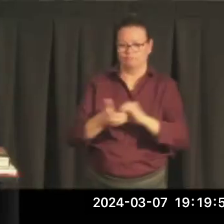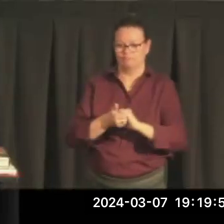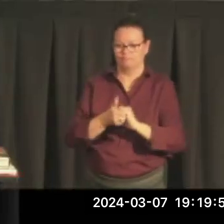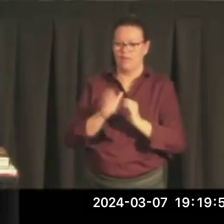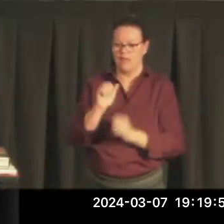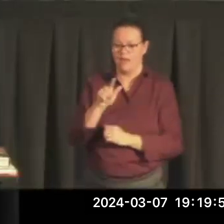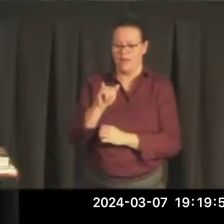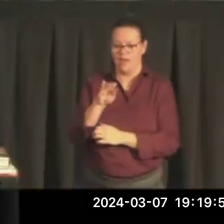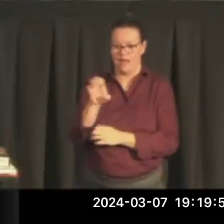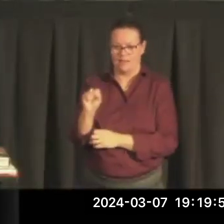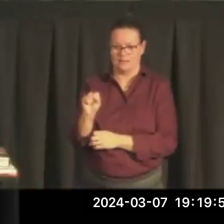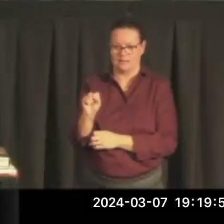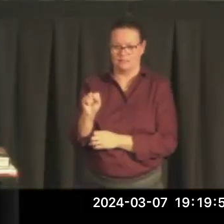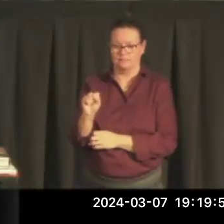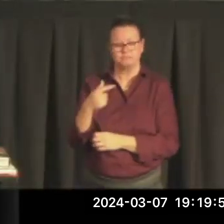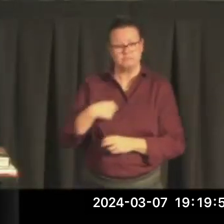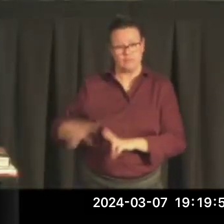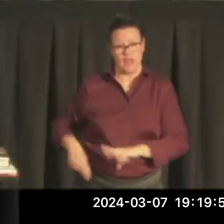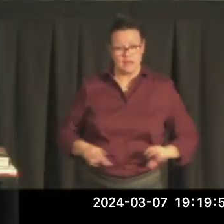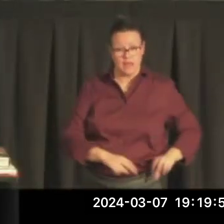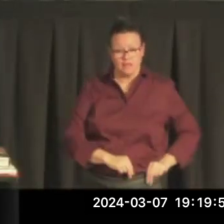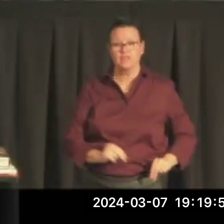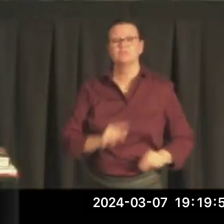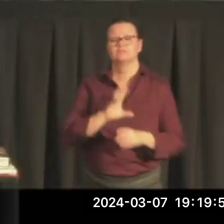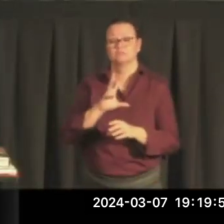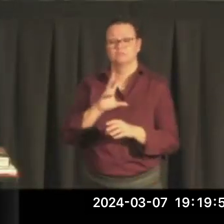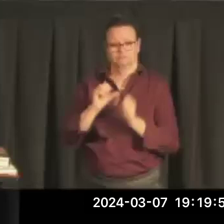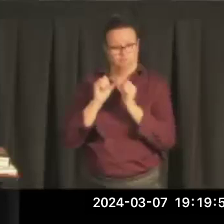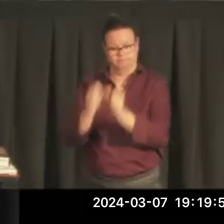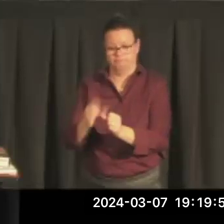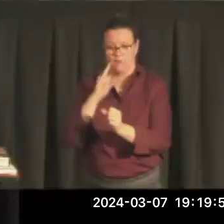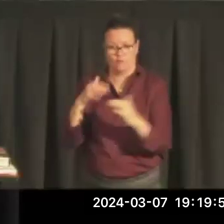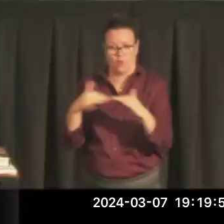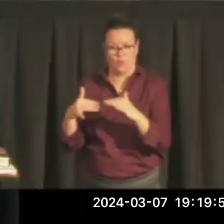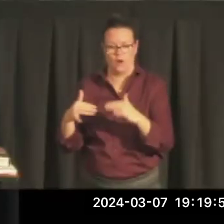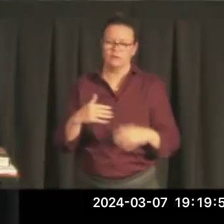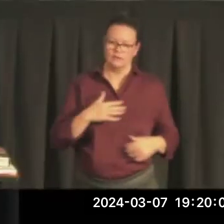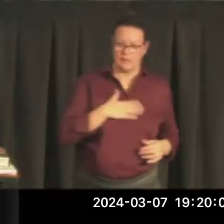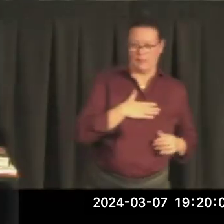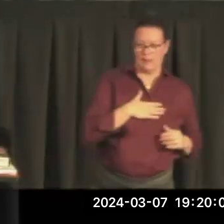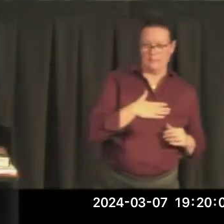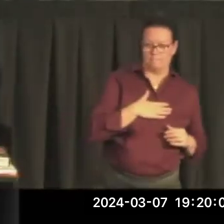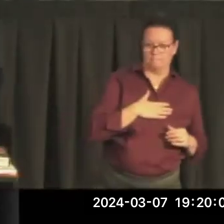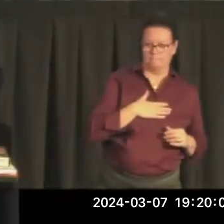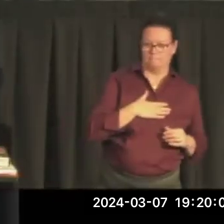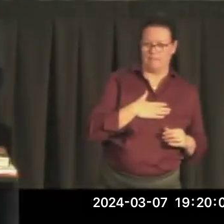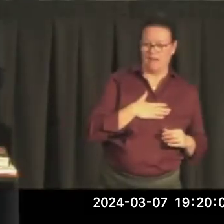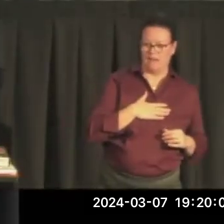My enlistment in the Navy was for the duration of the war. My grandfather would have said the same thing, for the duration.